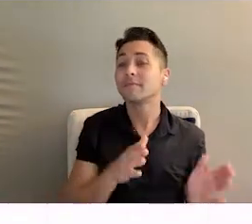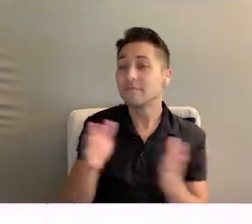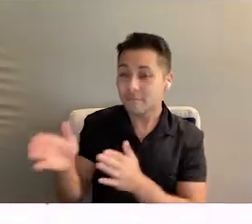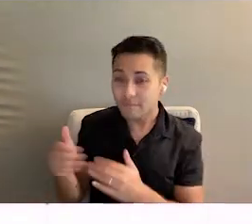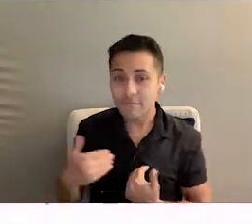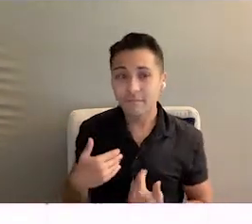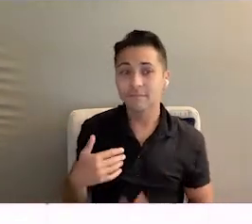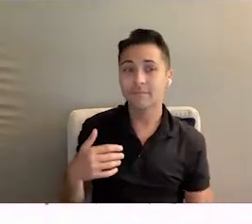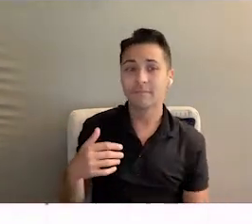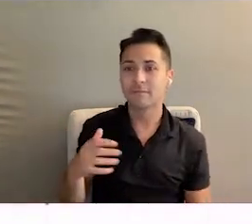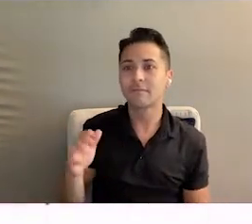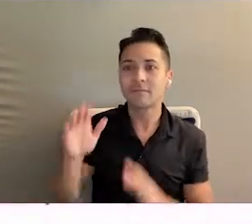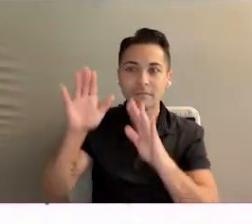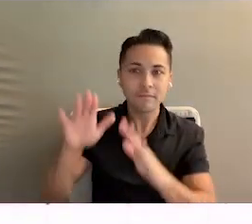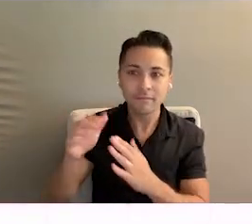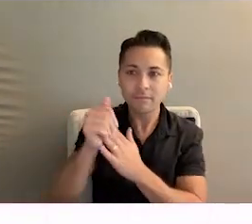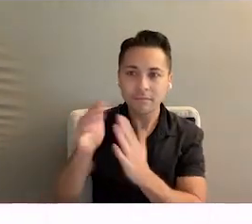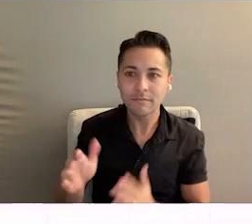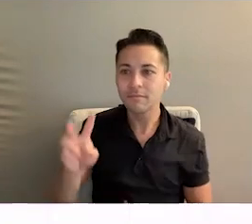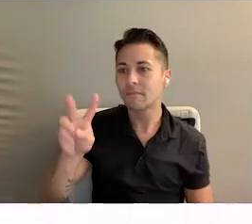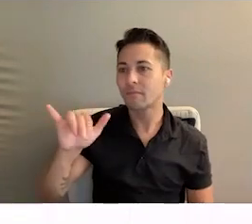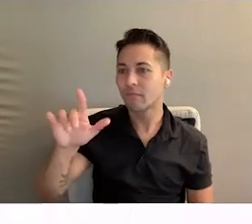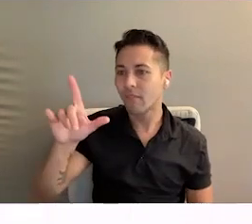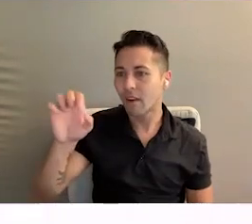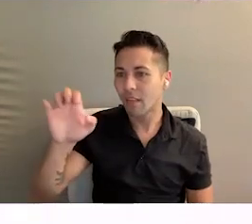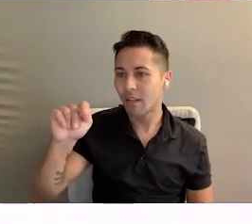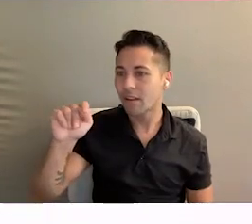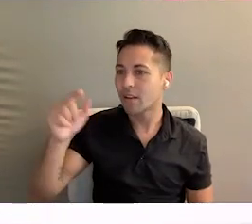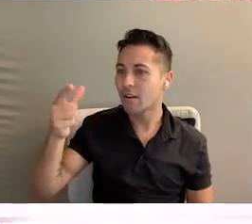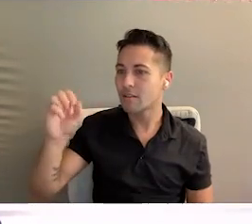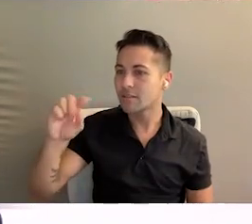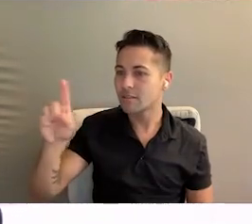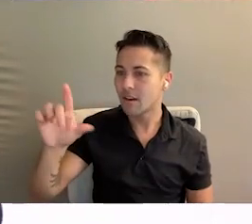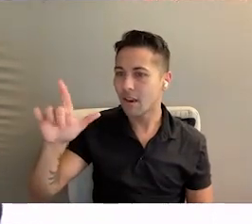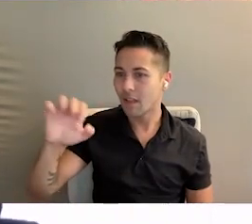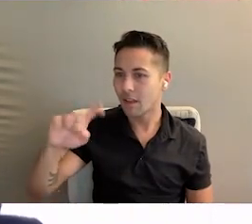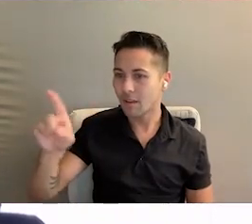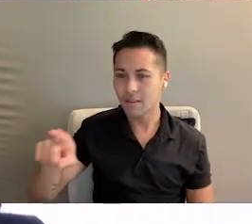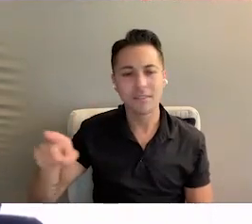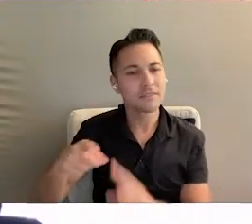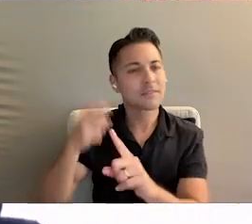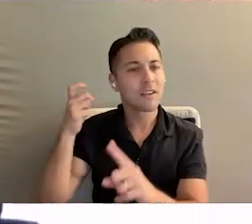And we also have a dynamic leader, Violet Gonzalez from Sunrise.